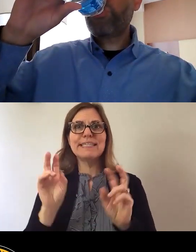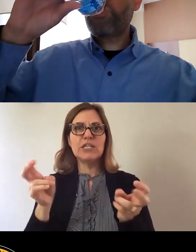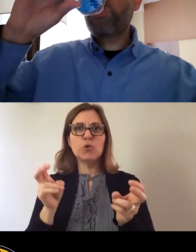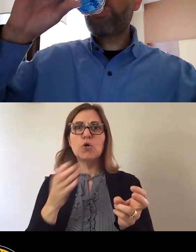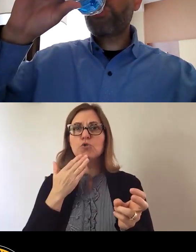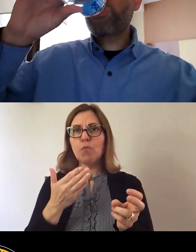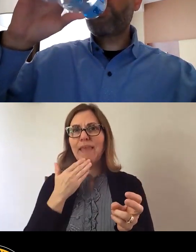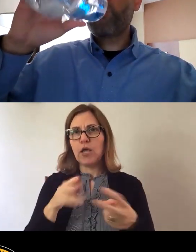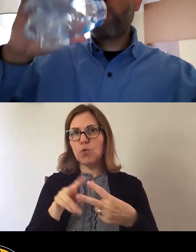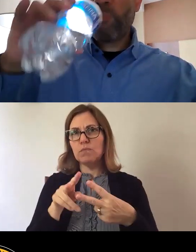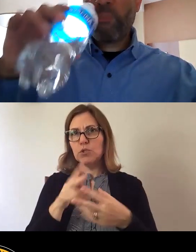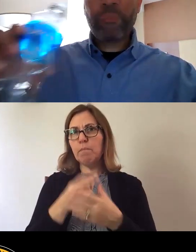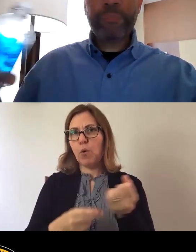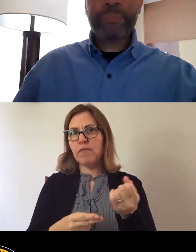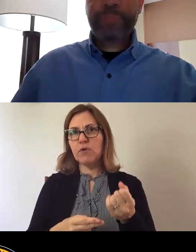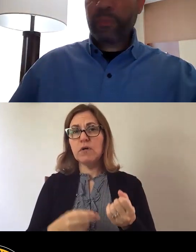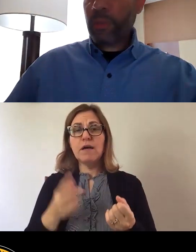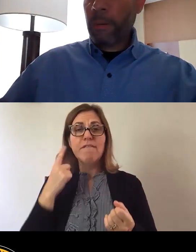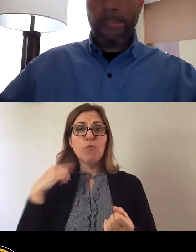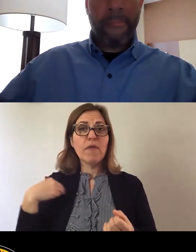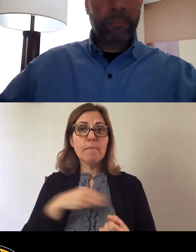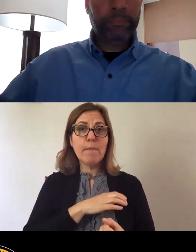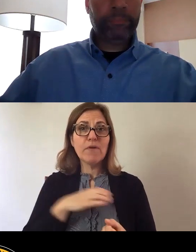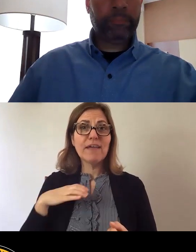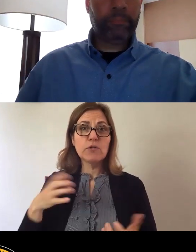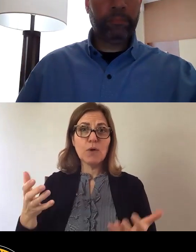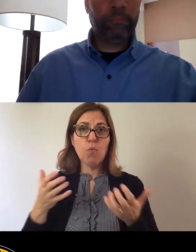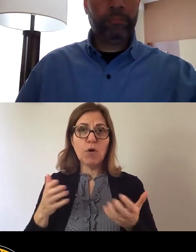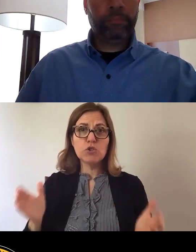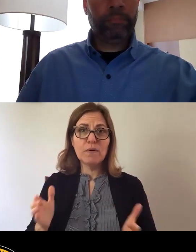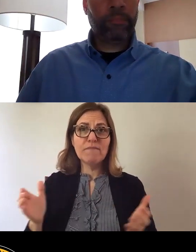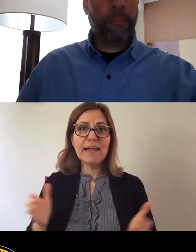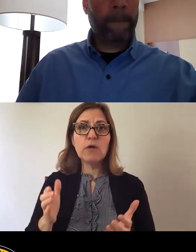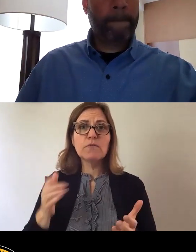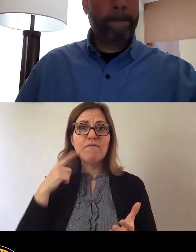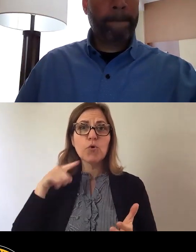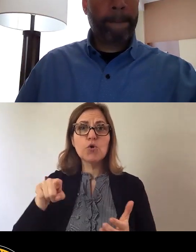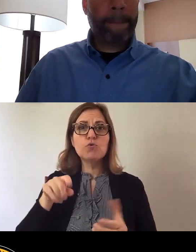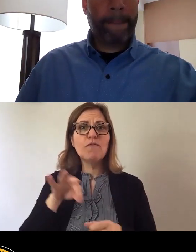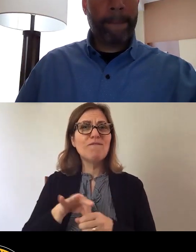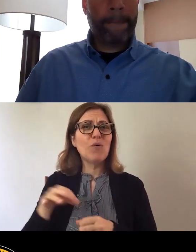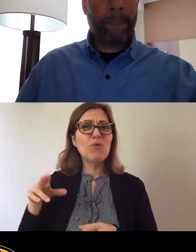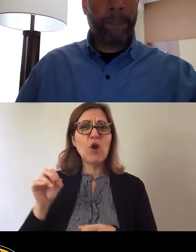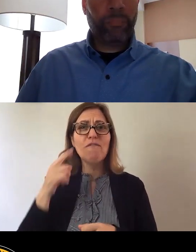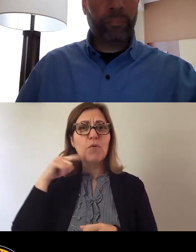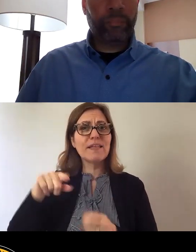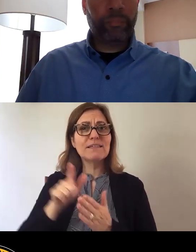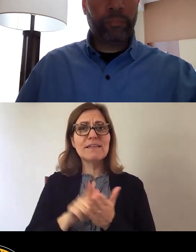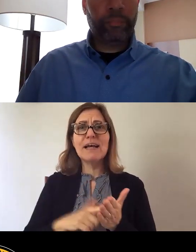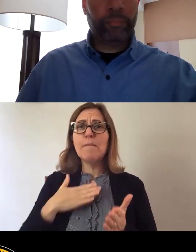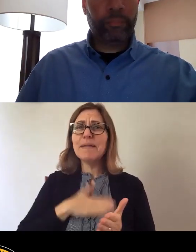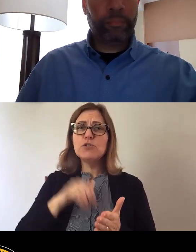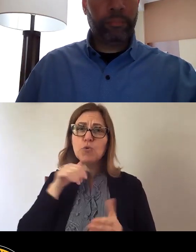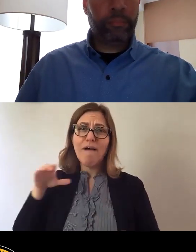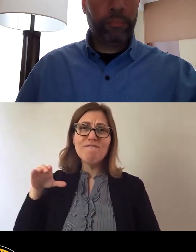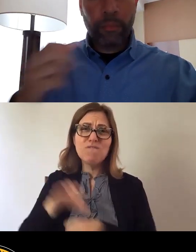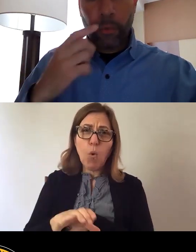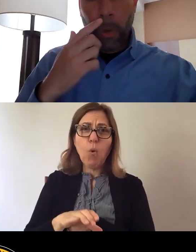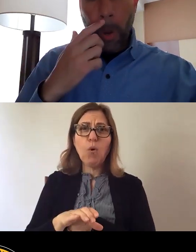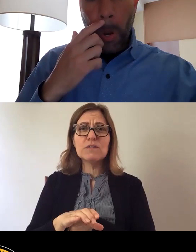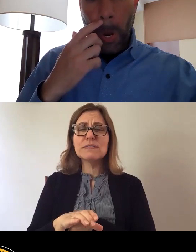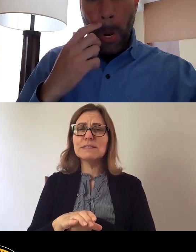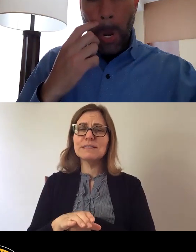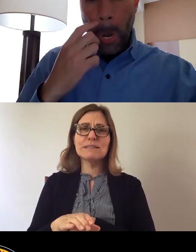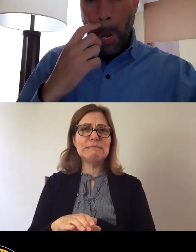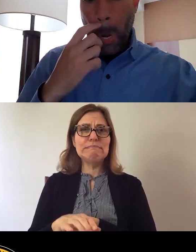To the members of councils I just want to encourage you to vote no on this legislation. Please do not force this thing through. Let's not forget that